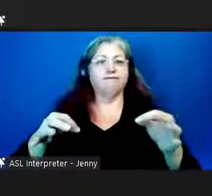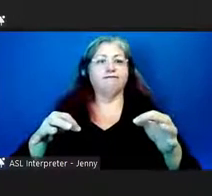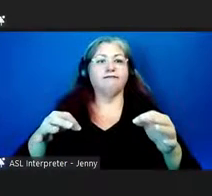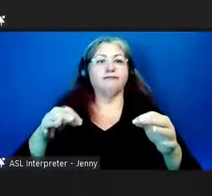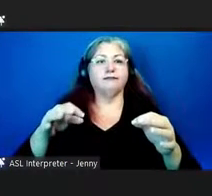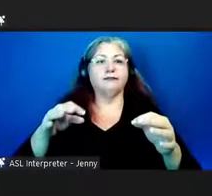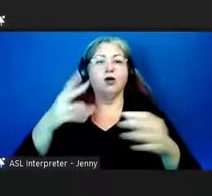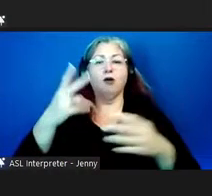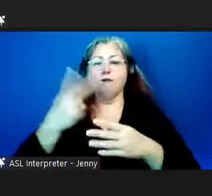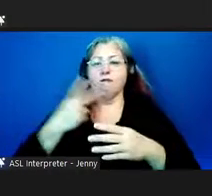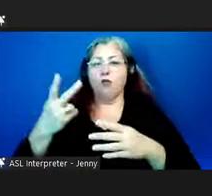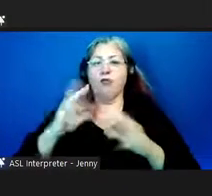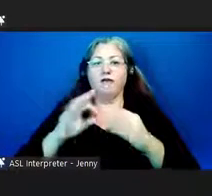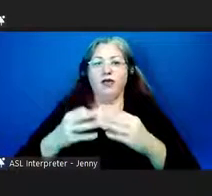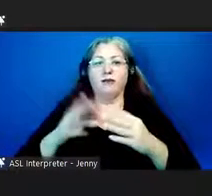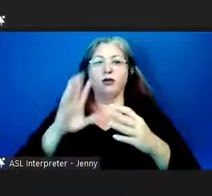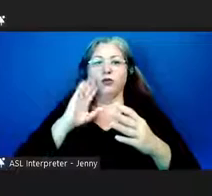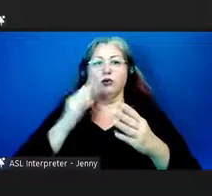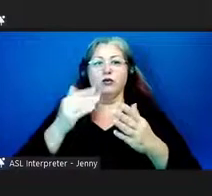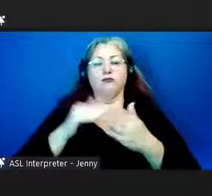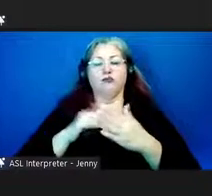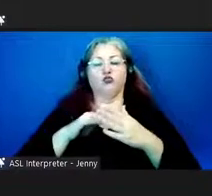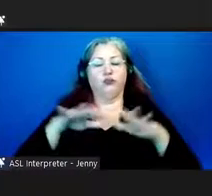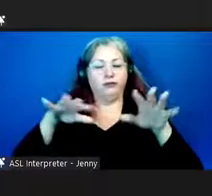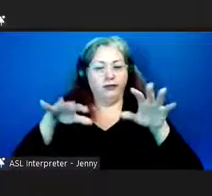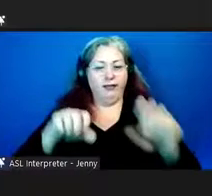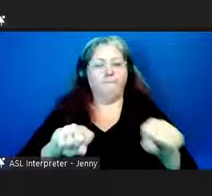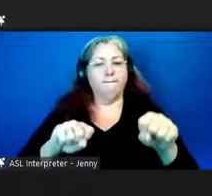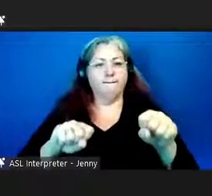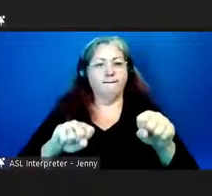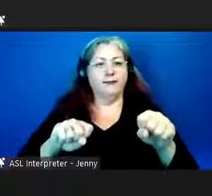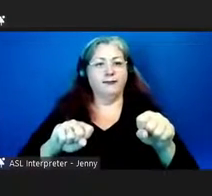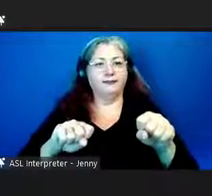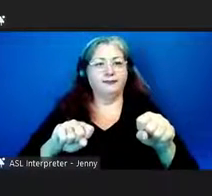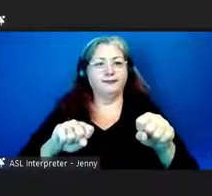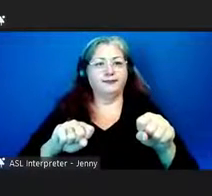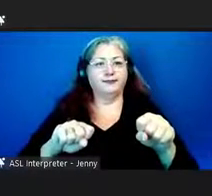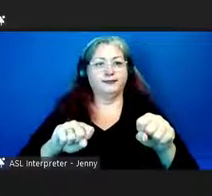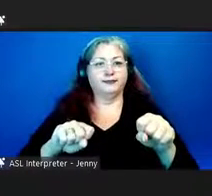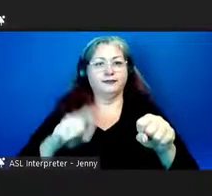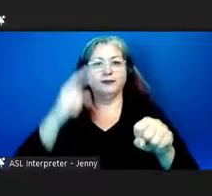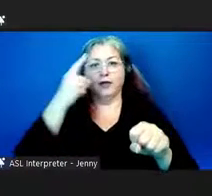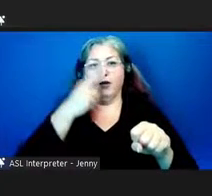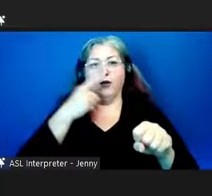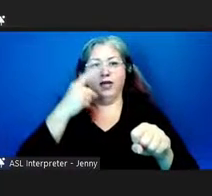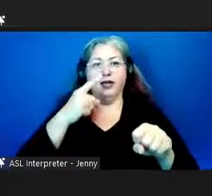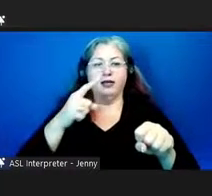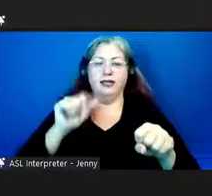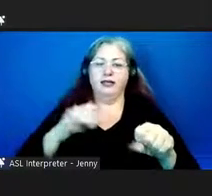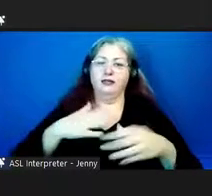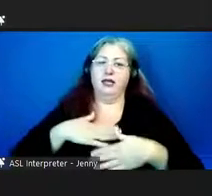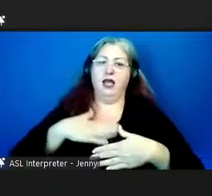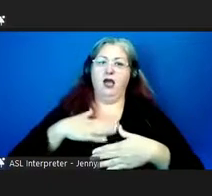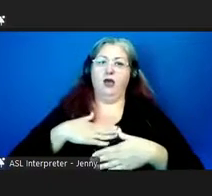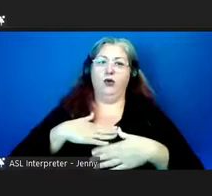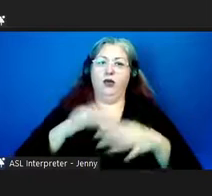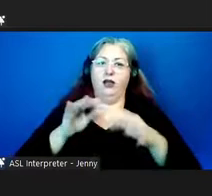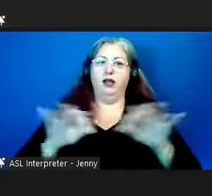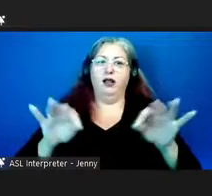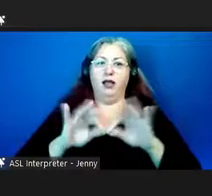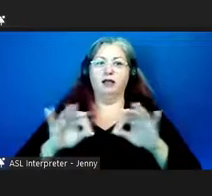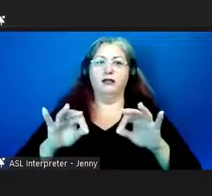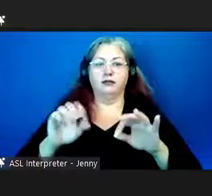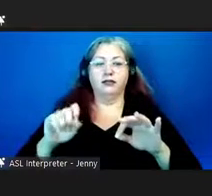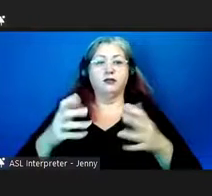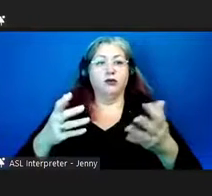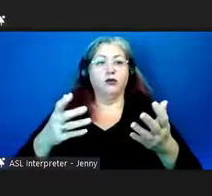for both of our families, we're gonna reclaim, um, Hawaiian as our, our language. Yeah.